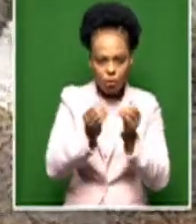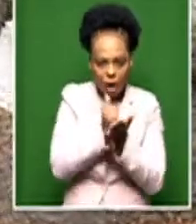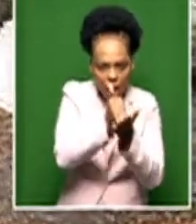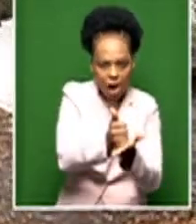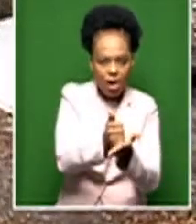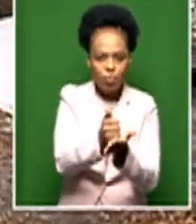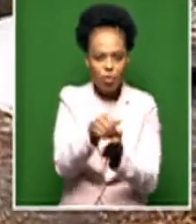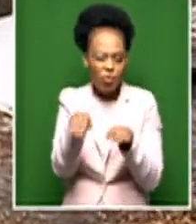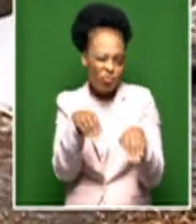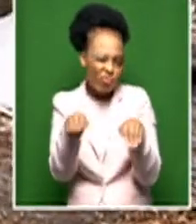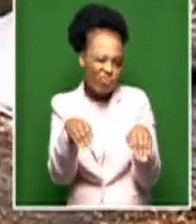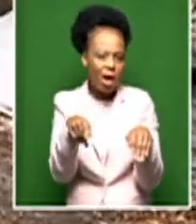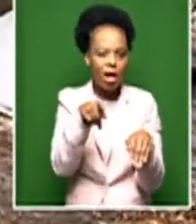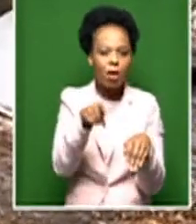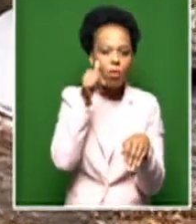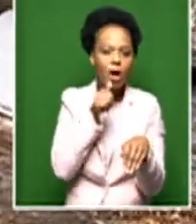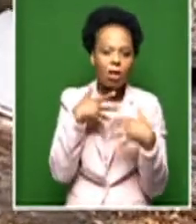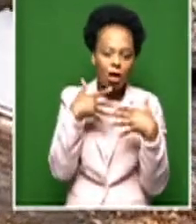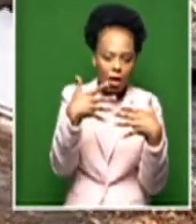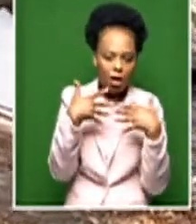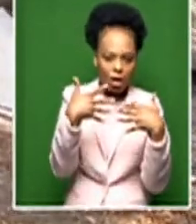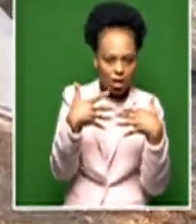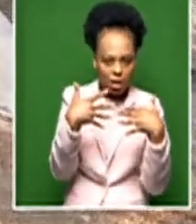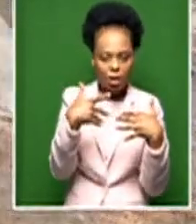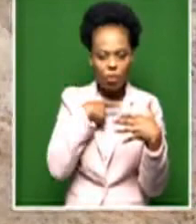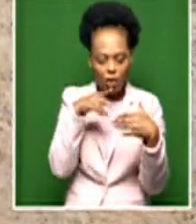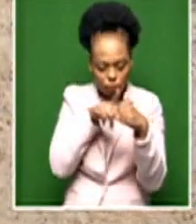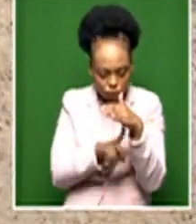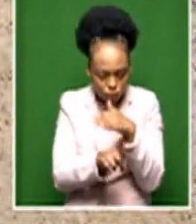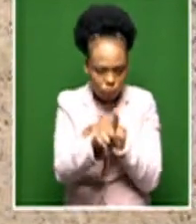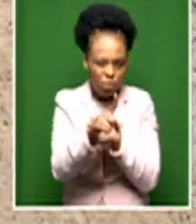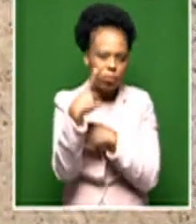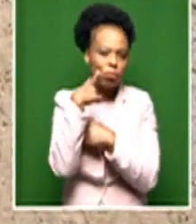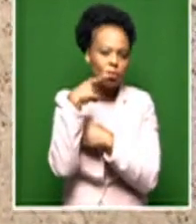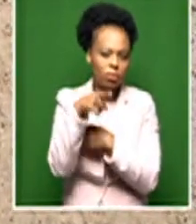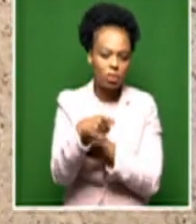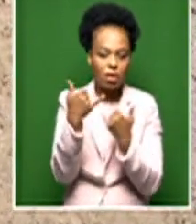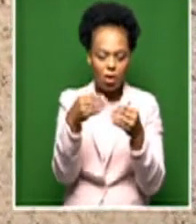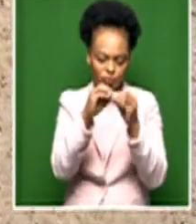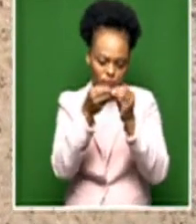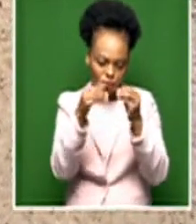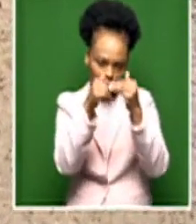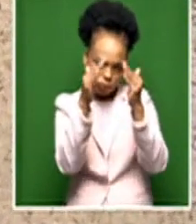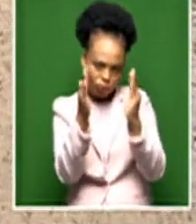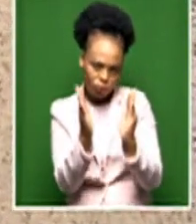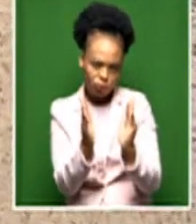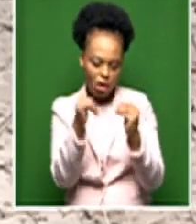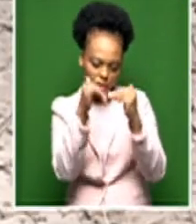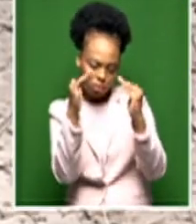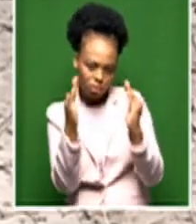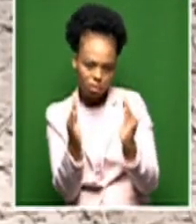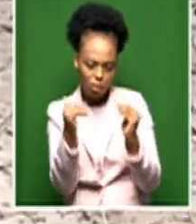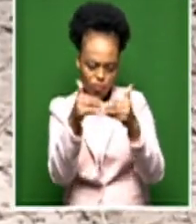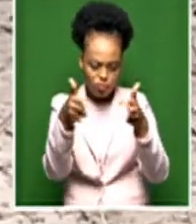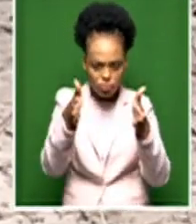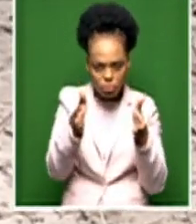while breeding. This time around, they used historical information on the design of guano nests. The new